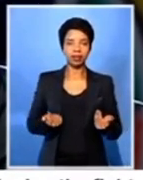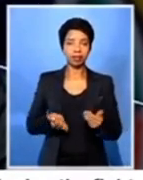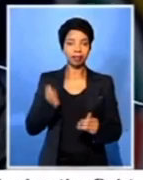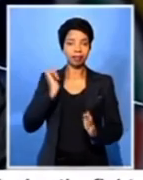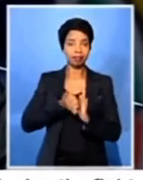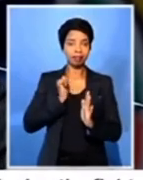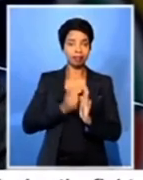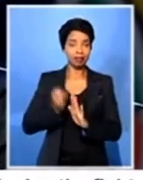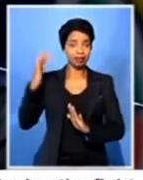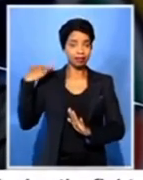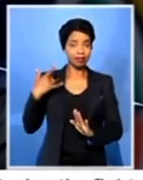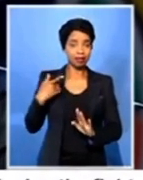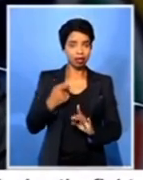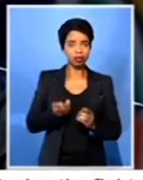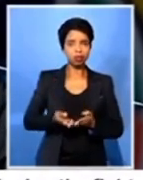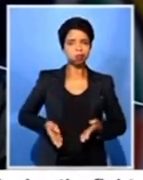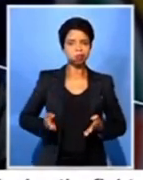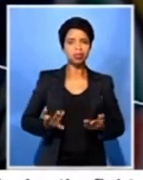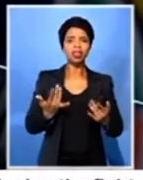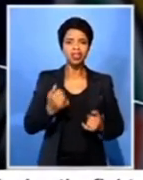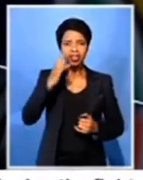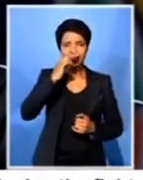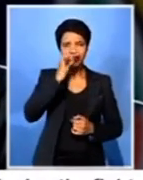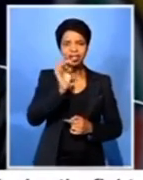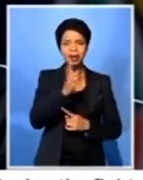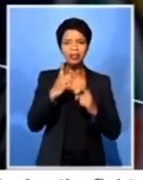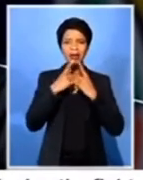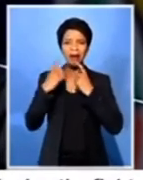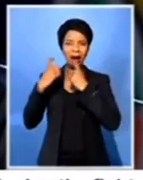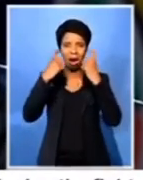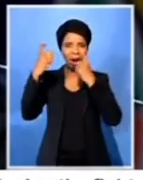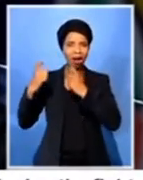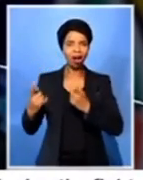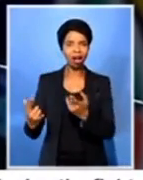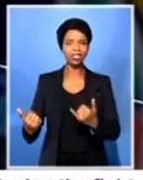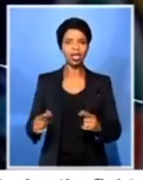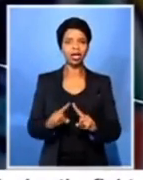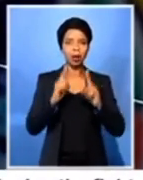crying the loudest, more than all of us who cared for you.